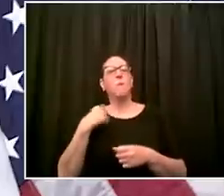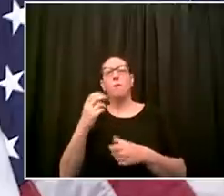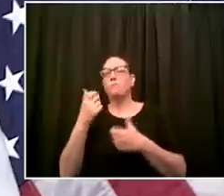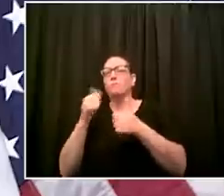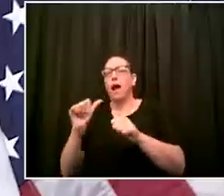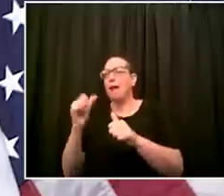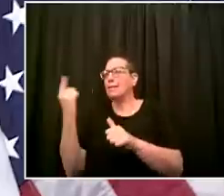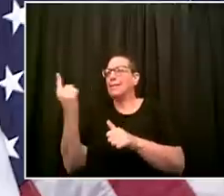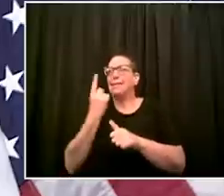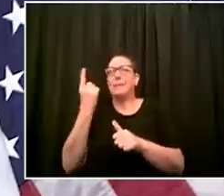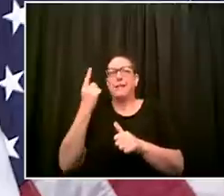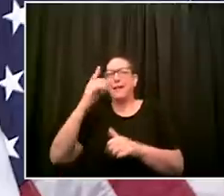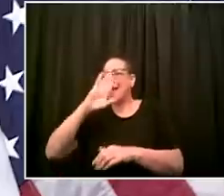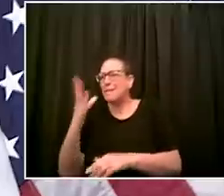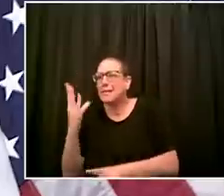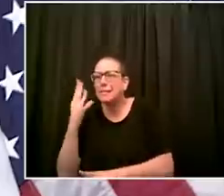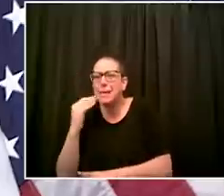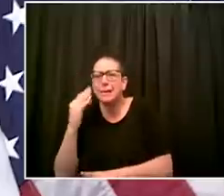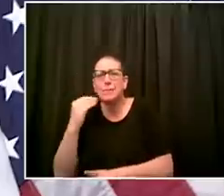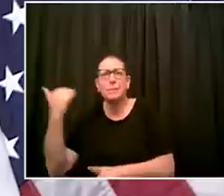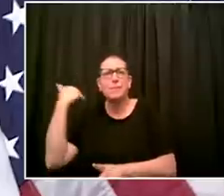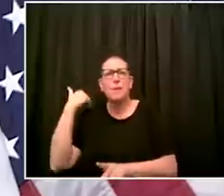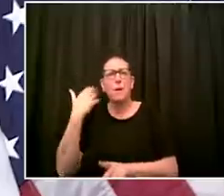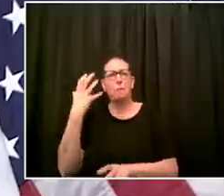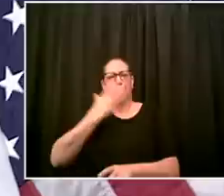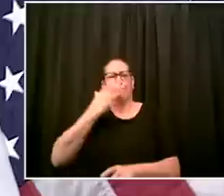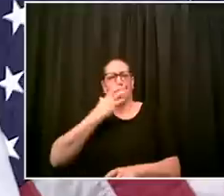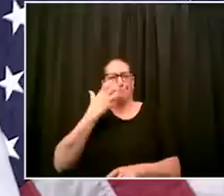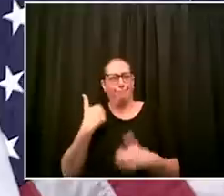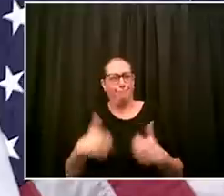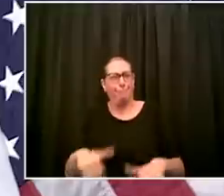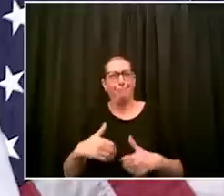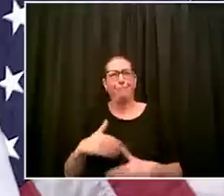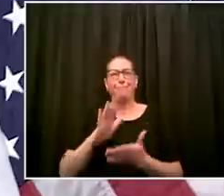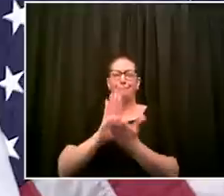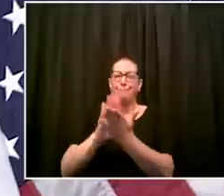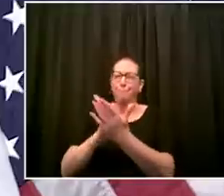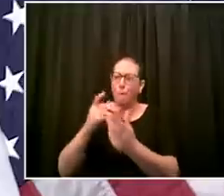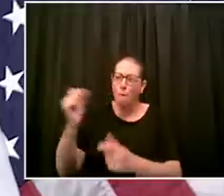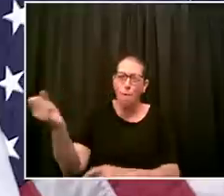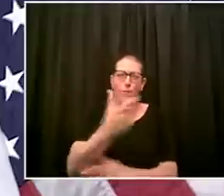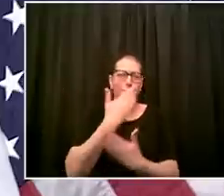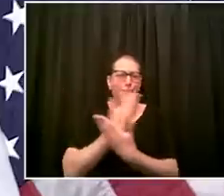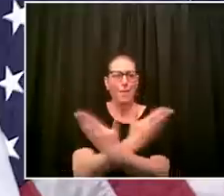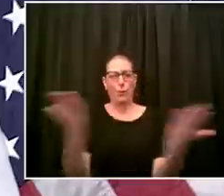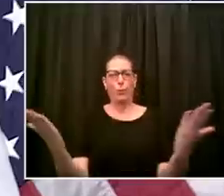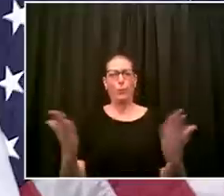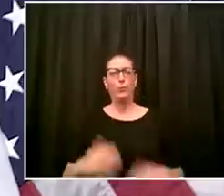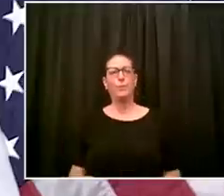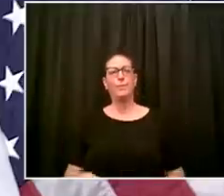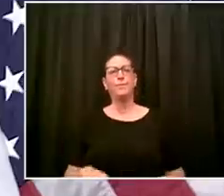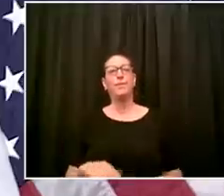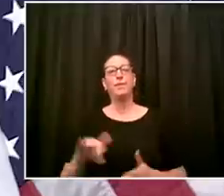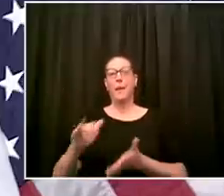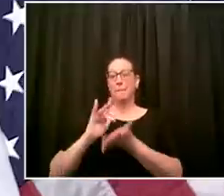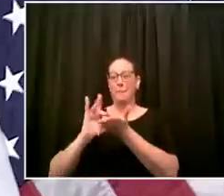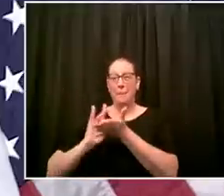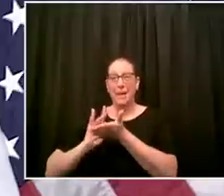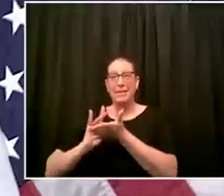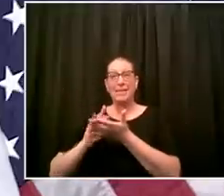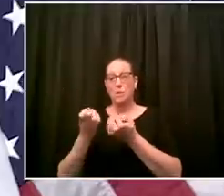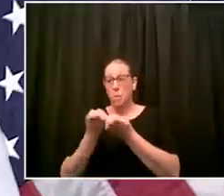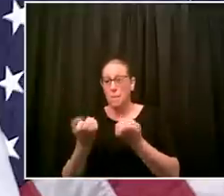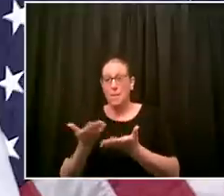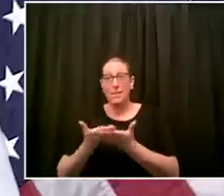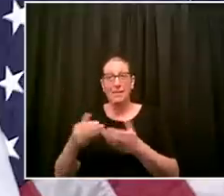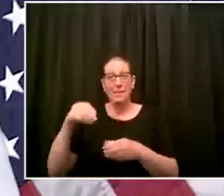being built right here in this city is protecting your life the life of members of your family protecting our first responders protecting our healthcare heroes